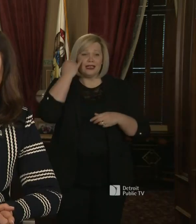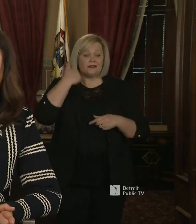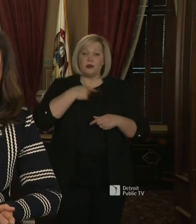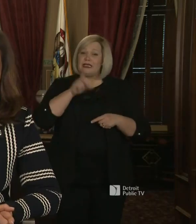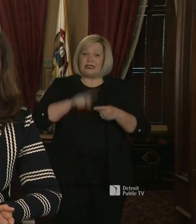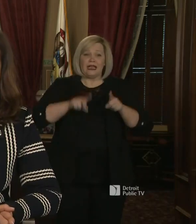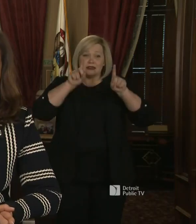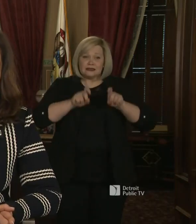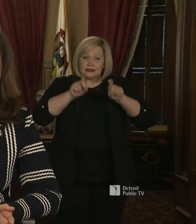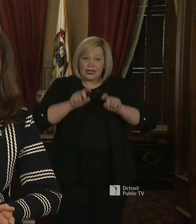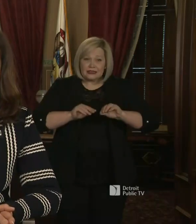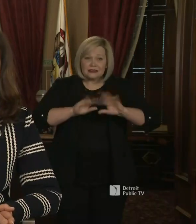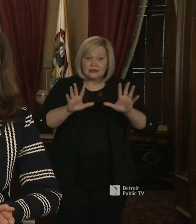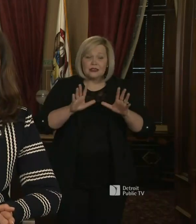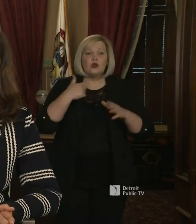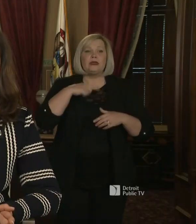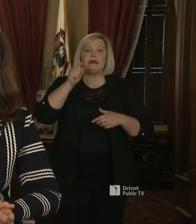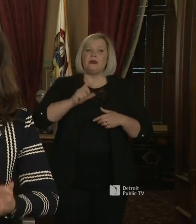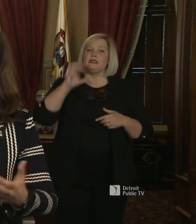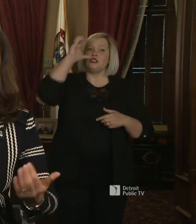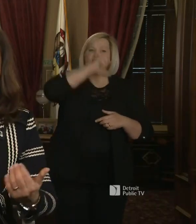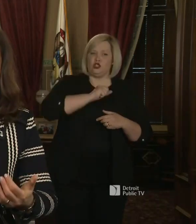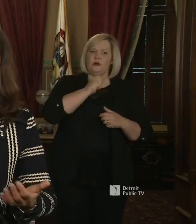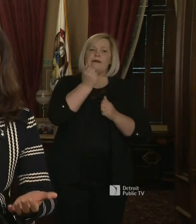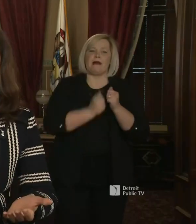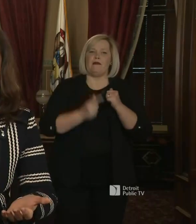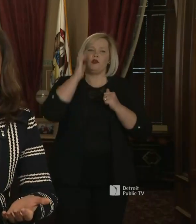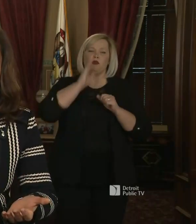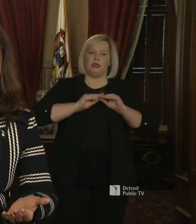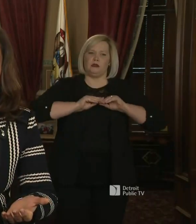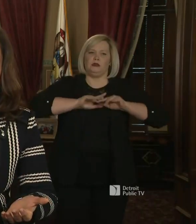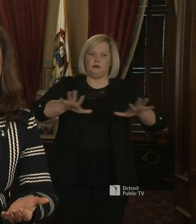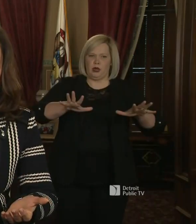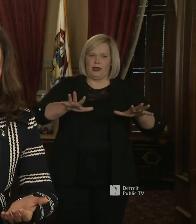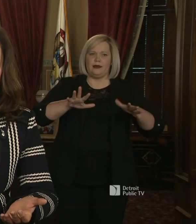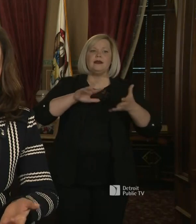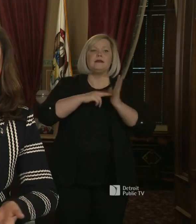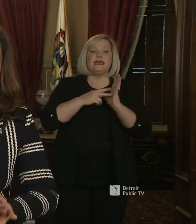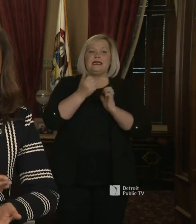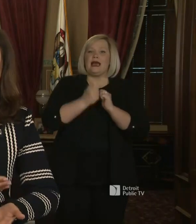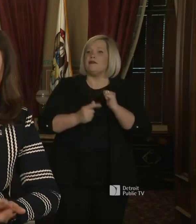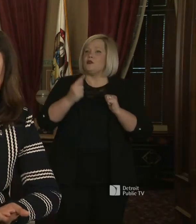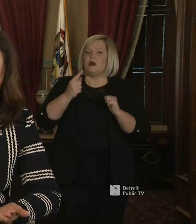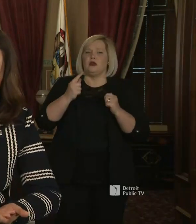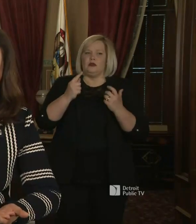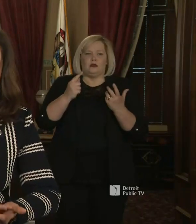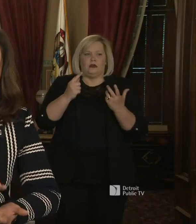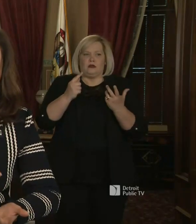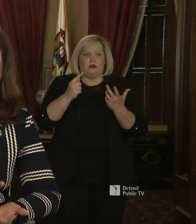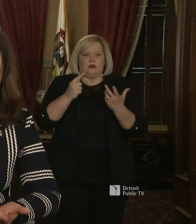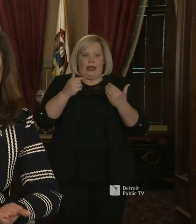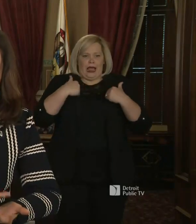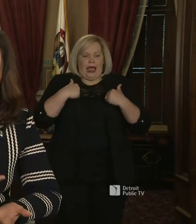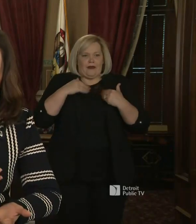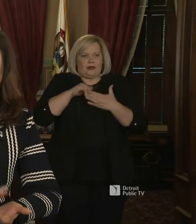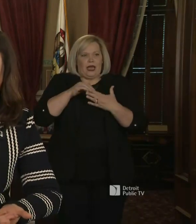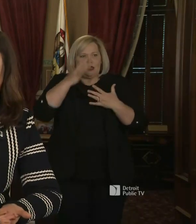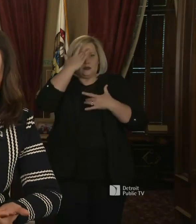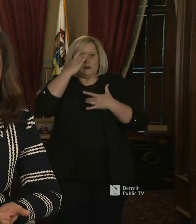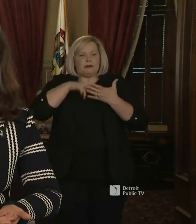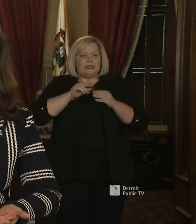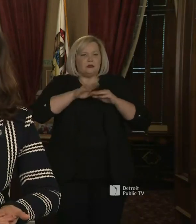we have to assume that everyone is capable of carrying that and that everyone in fact is. And that's precisely why these really